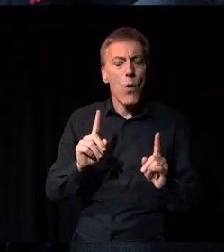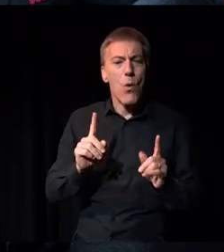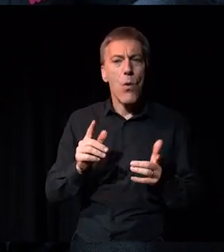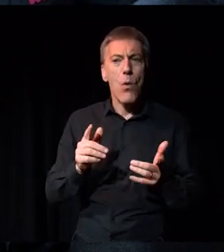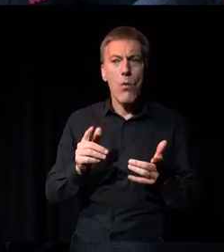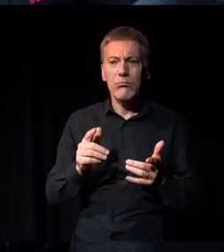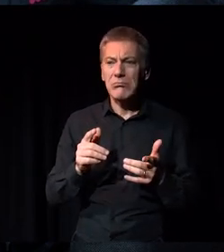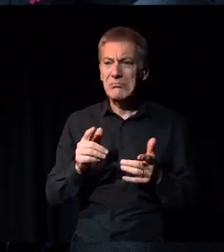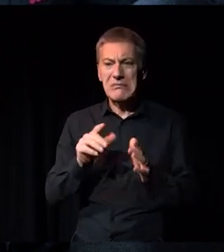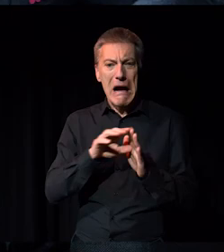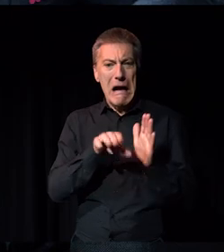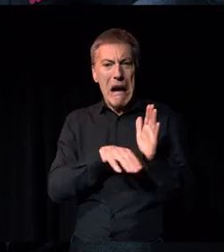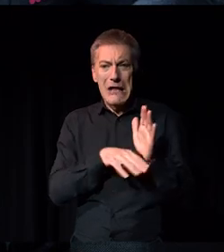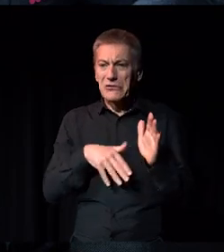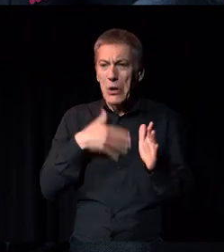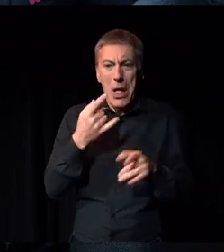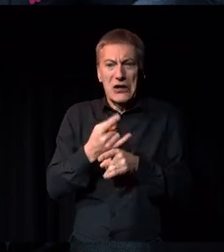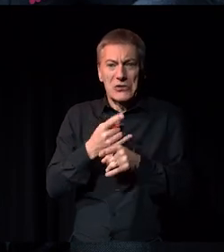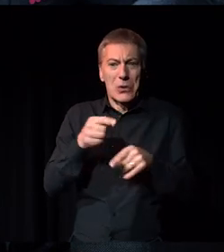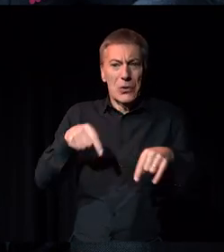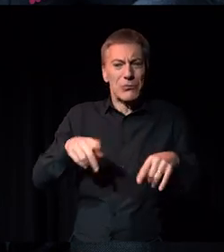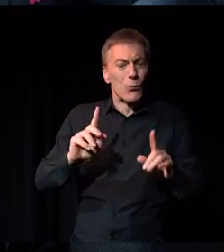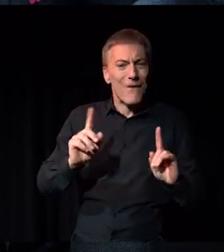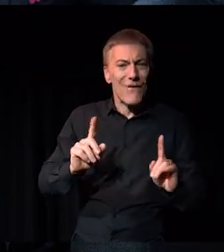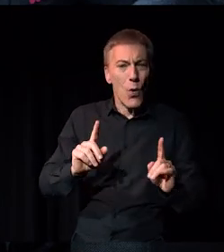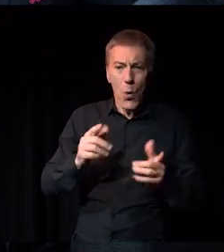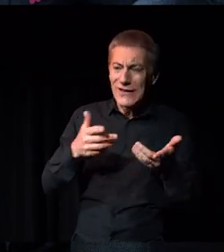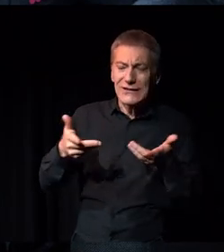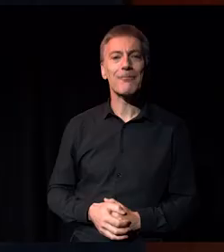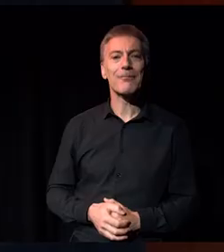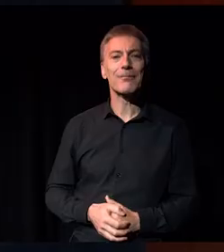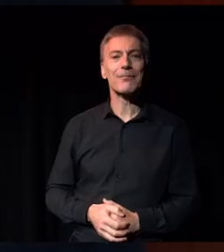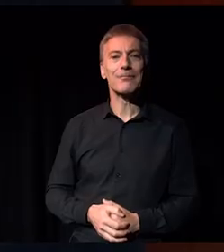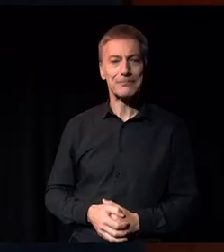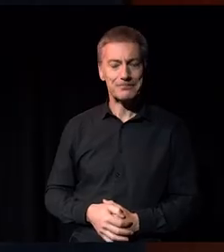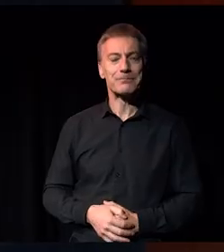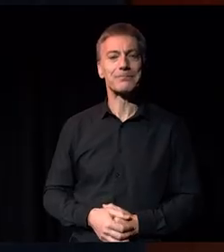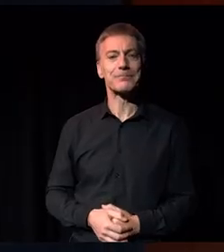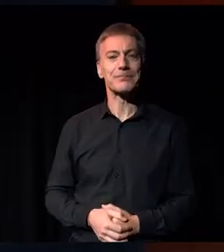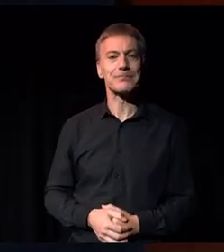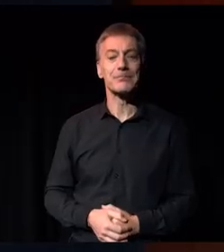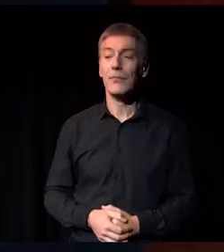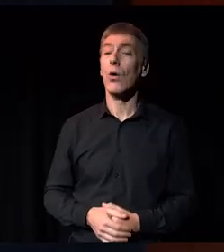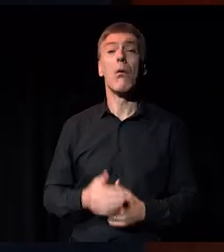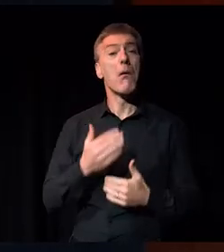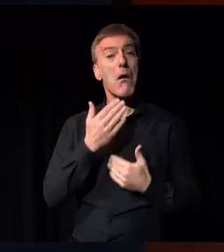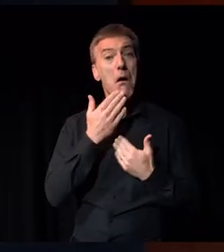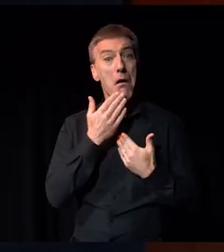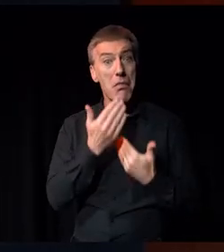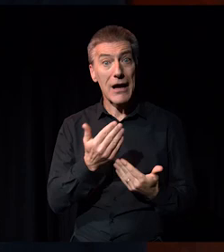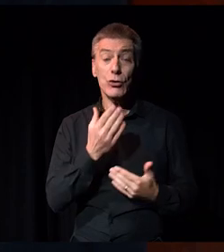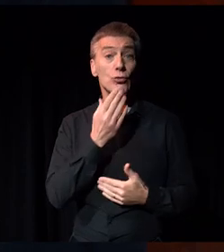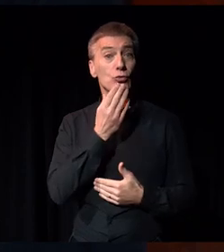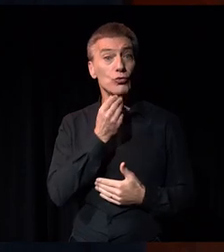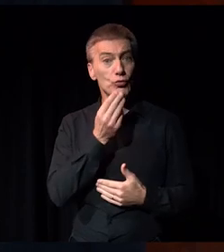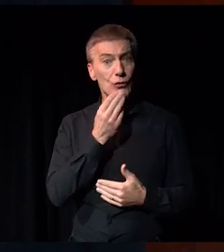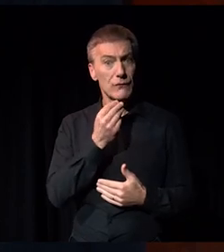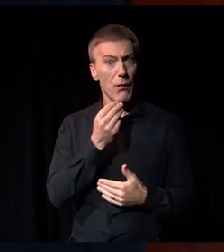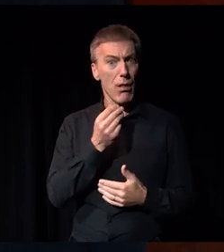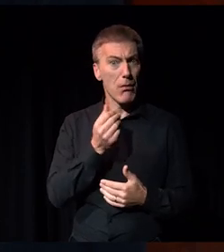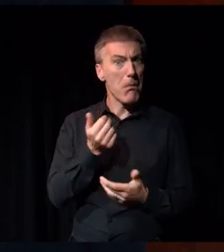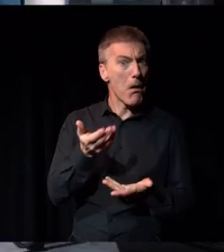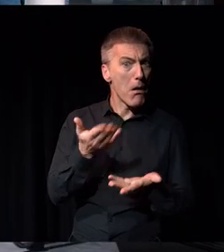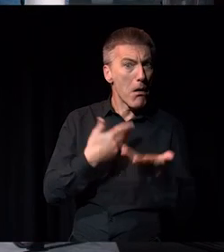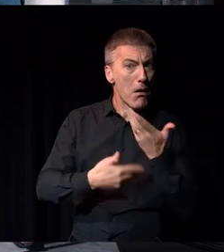uncomfortable about the class conversation and kind of open it up a little more. That's great. Some really useful insight. so,